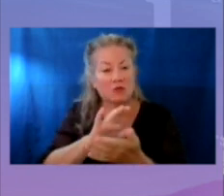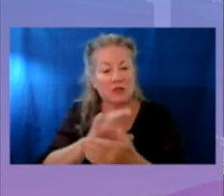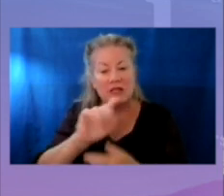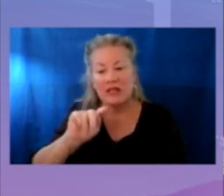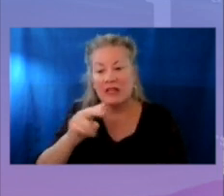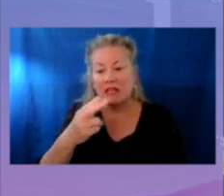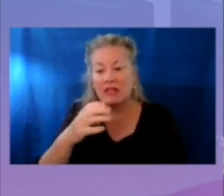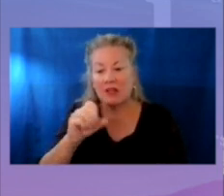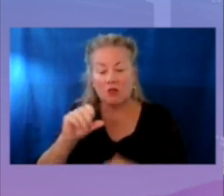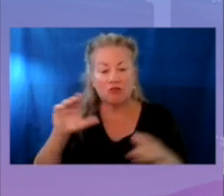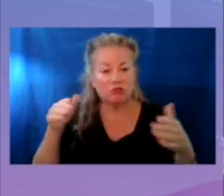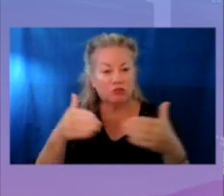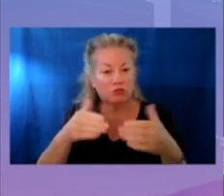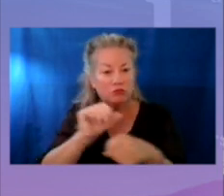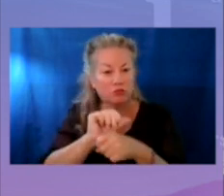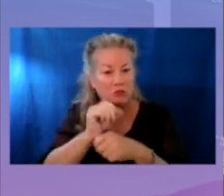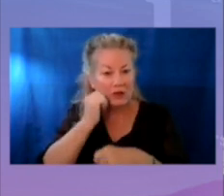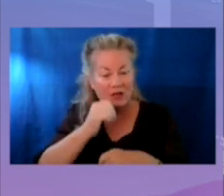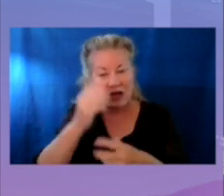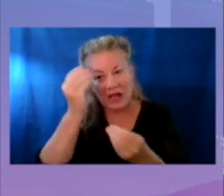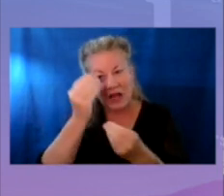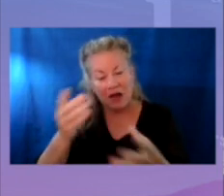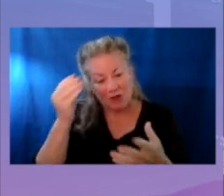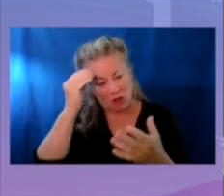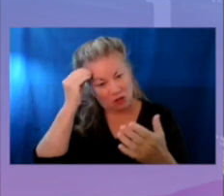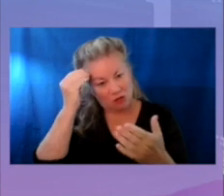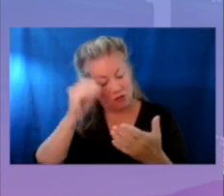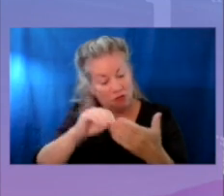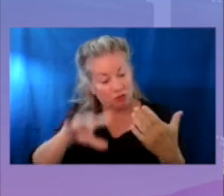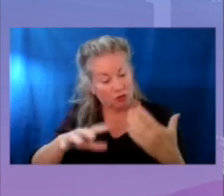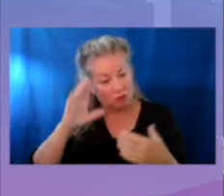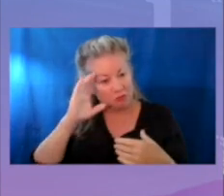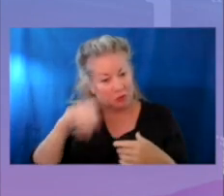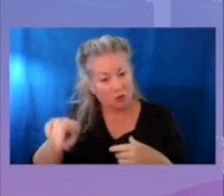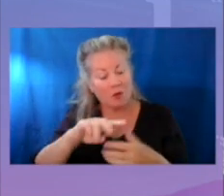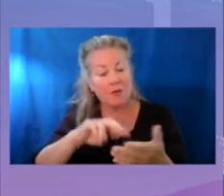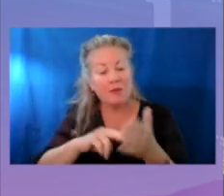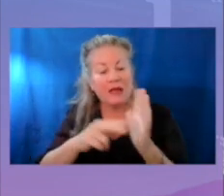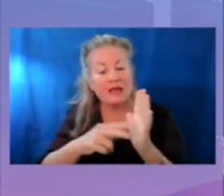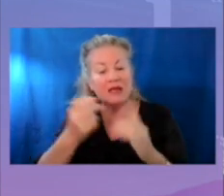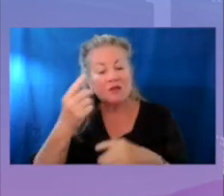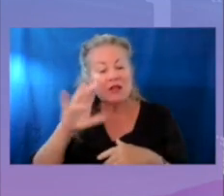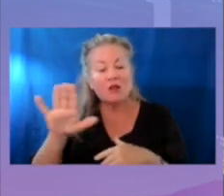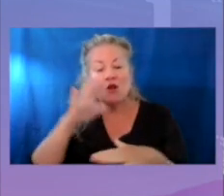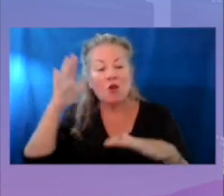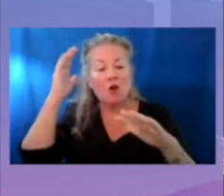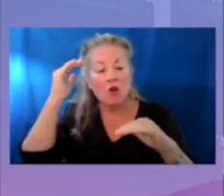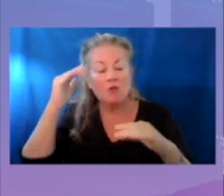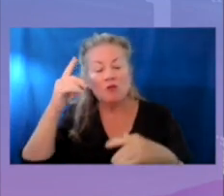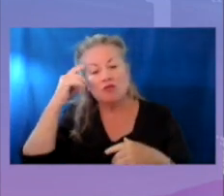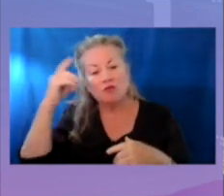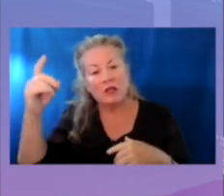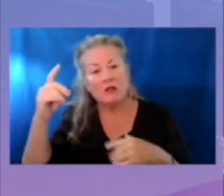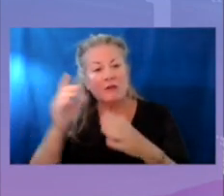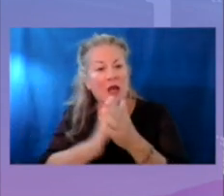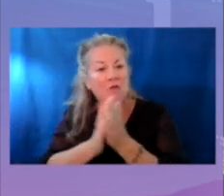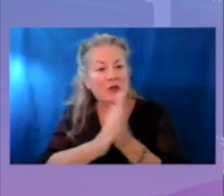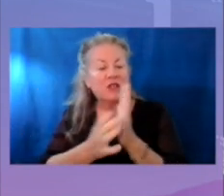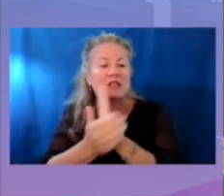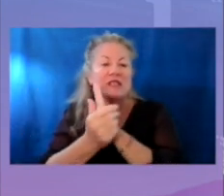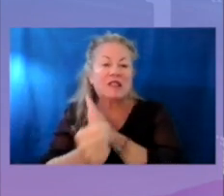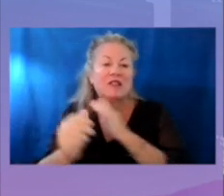we do every day is every student known. This means understanding the hopes, dreams, aspirations,